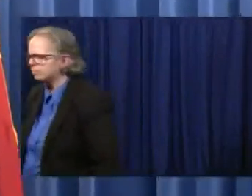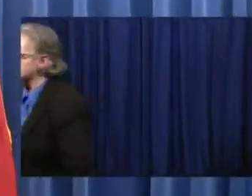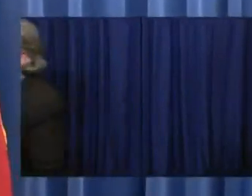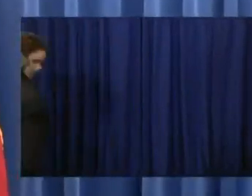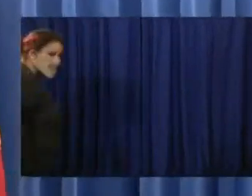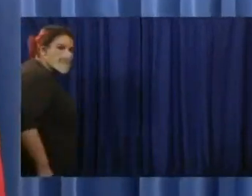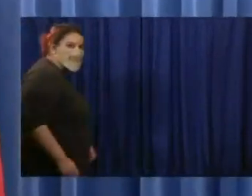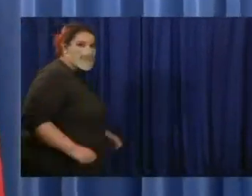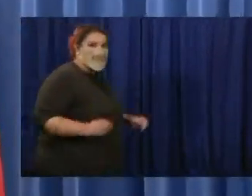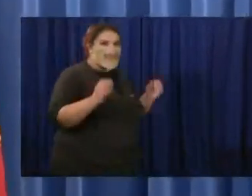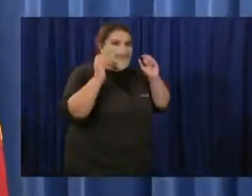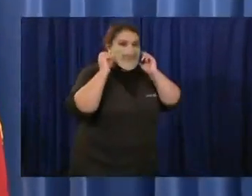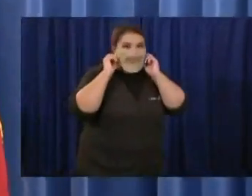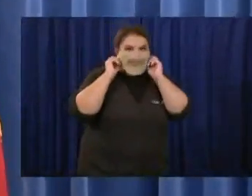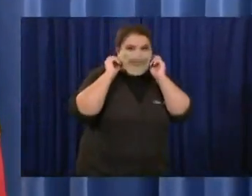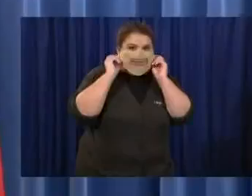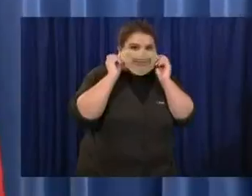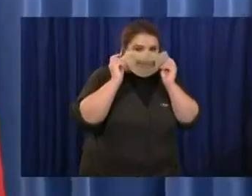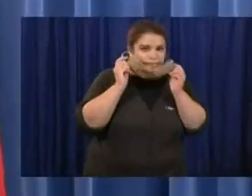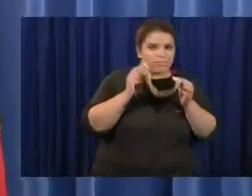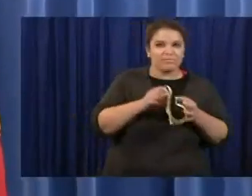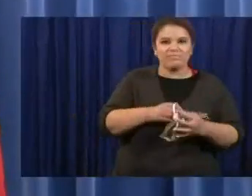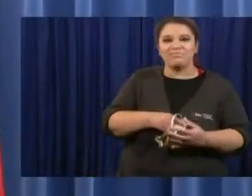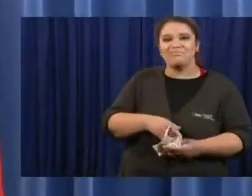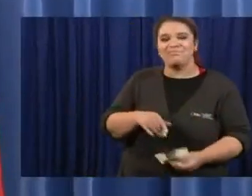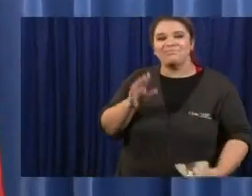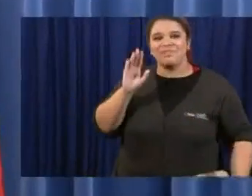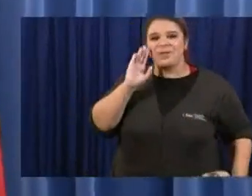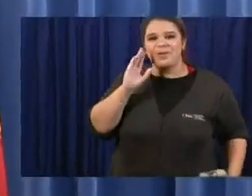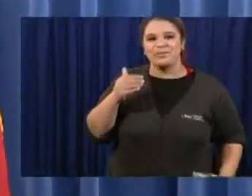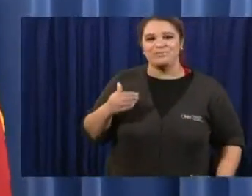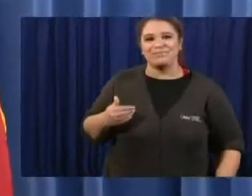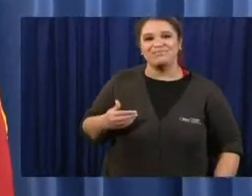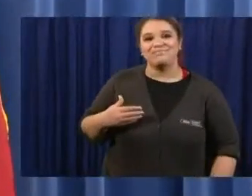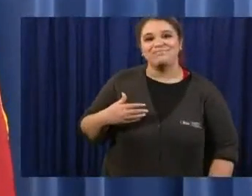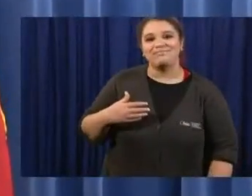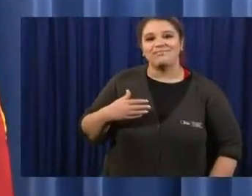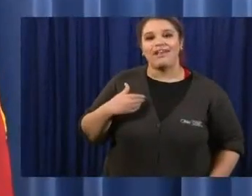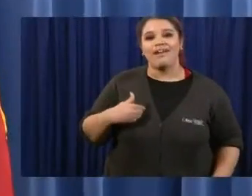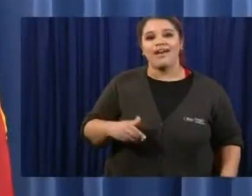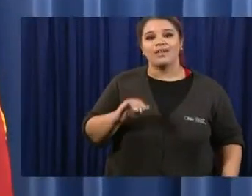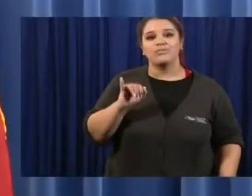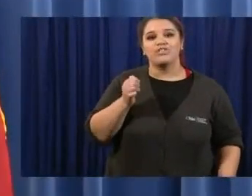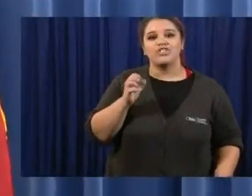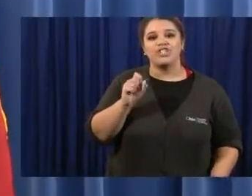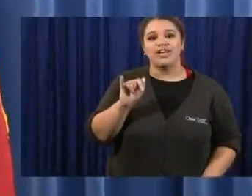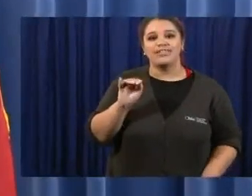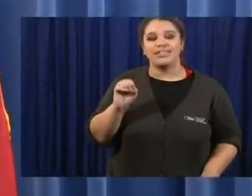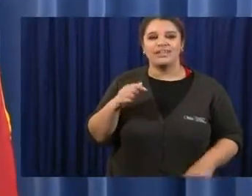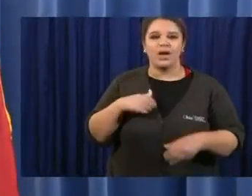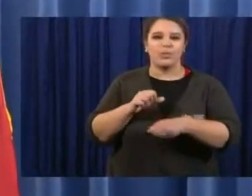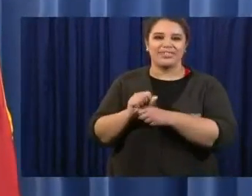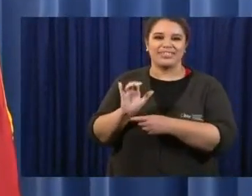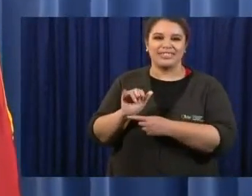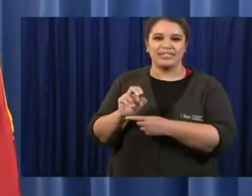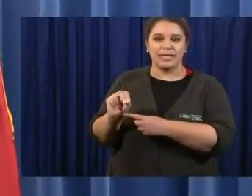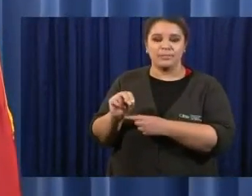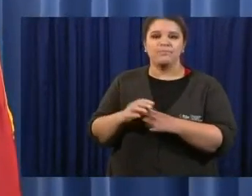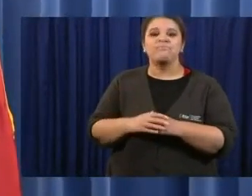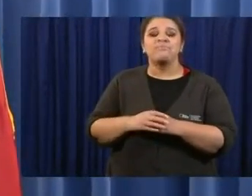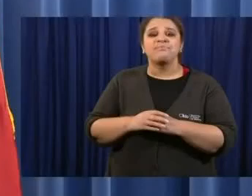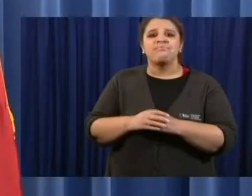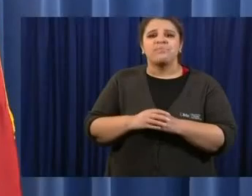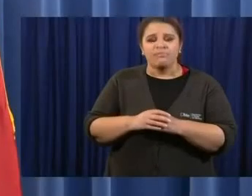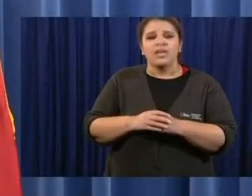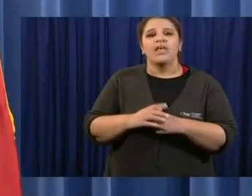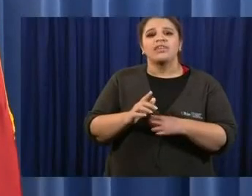Hi, this is Jesse Balmer with the Cincinnati Inquirer. My question is for the governor. There's a proposal from lawmaker in Southwest Ohio